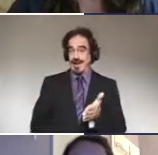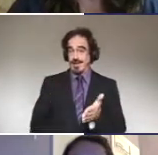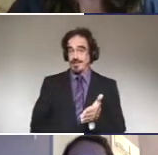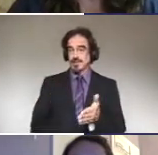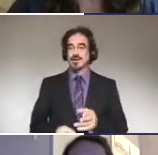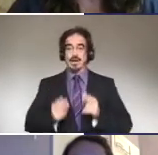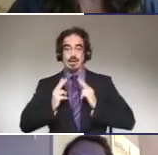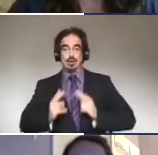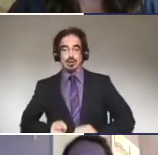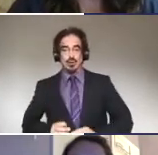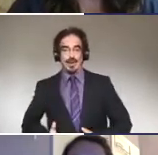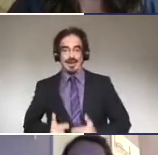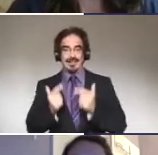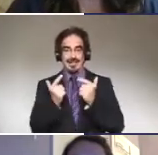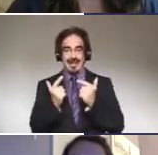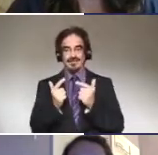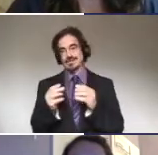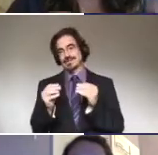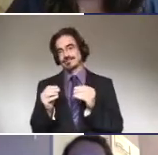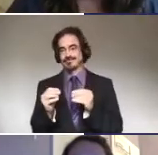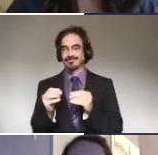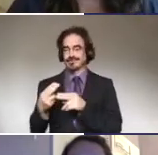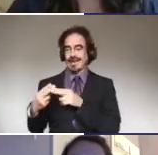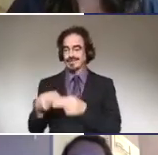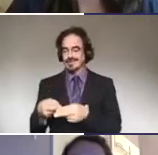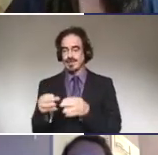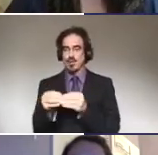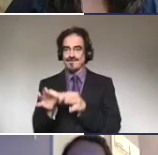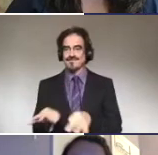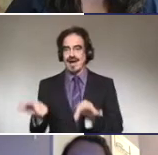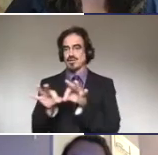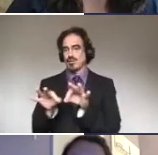life is considered more valuable than animal life.